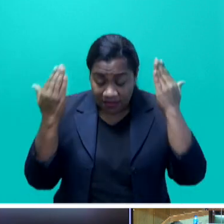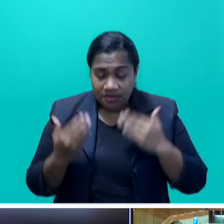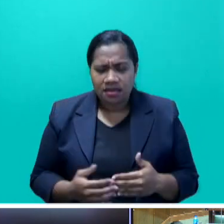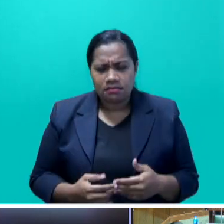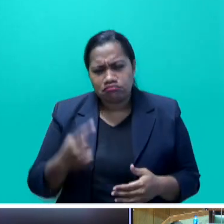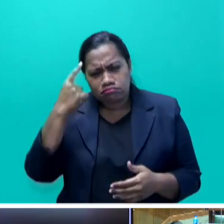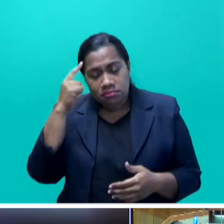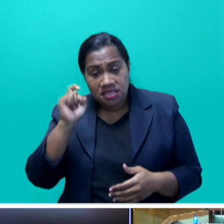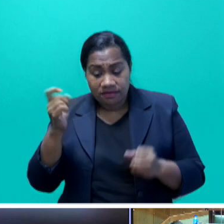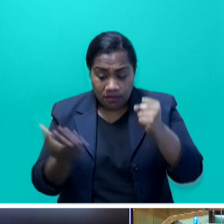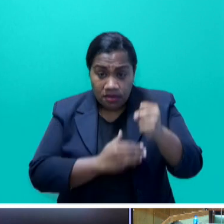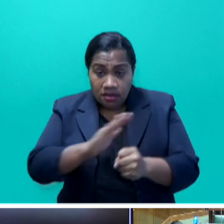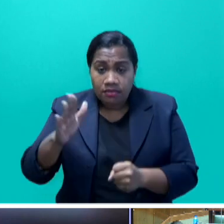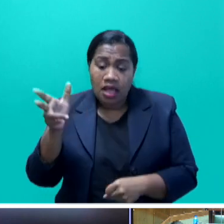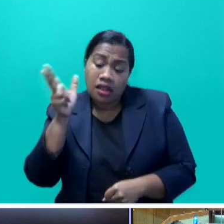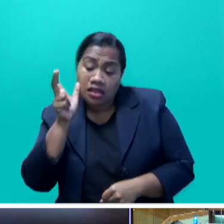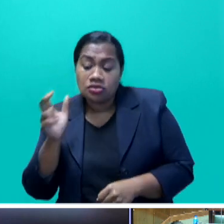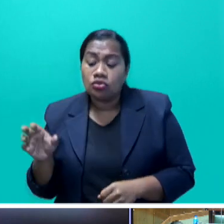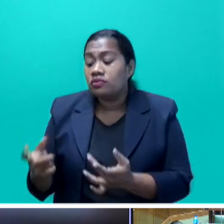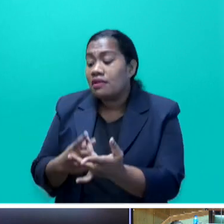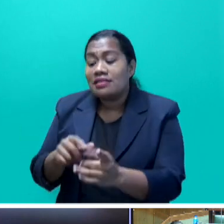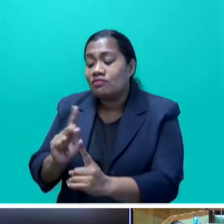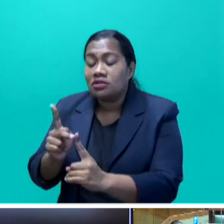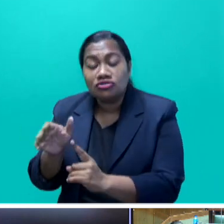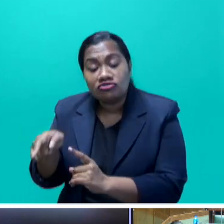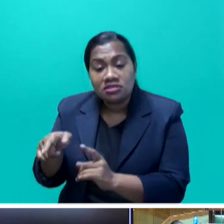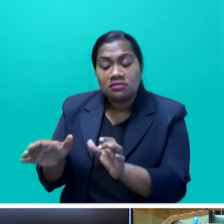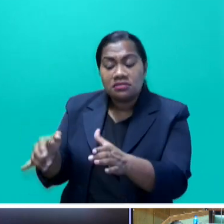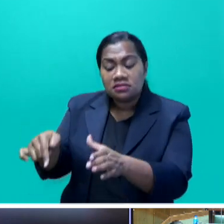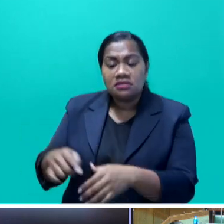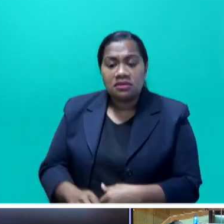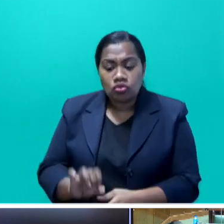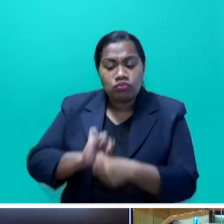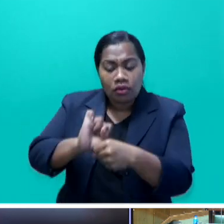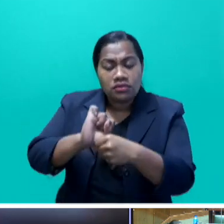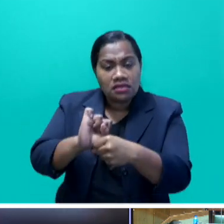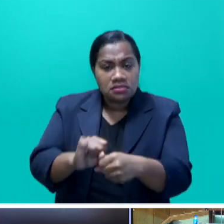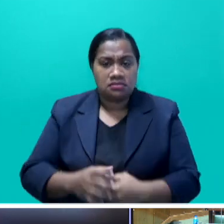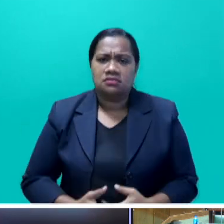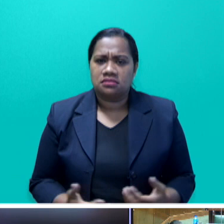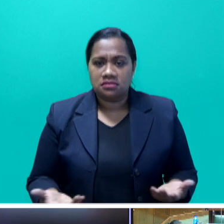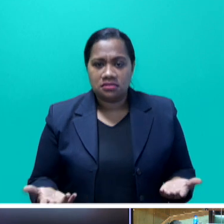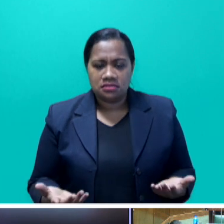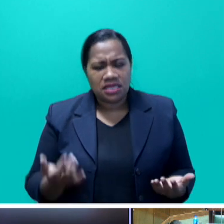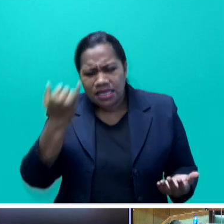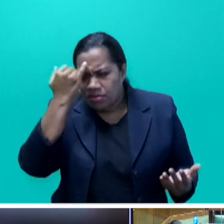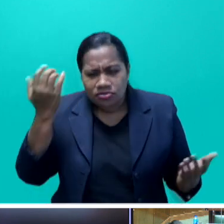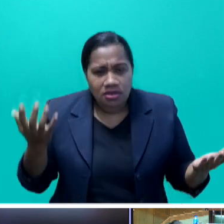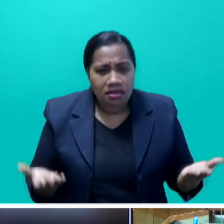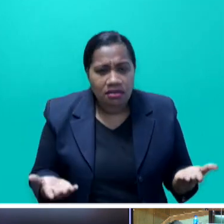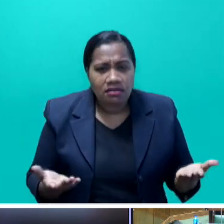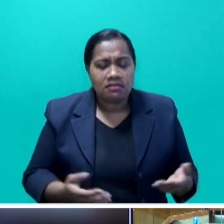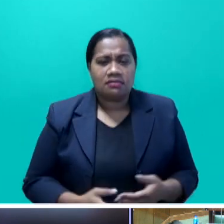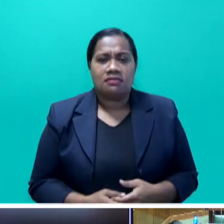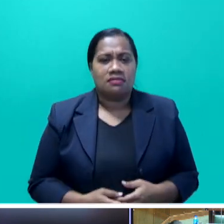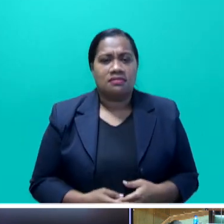farmers had listened to the politicians who wanted them to protest and withhold their cane. Imagine that the mills had sat quiet.